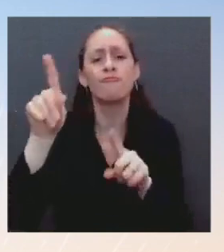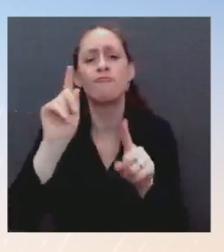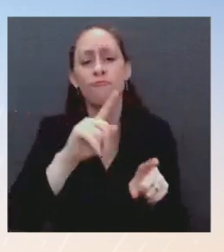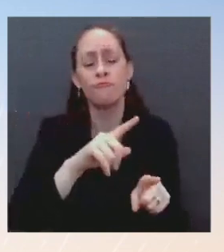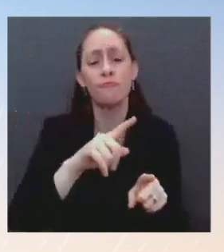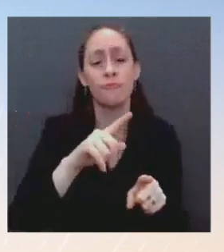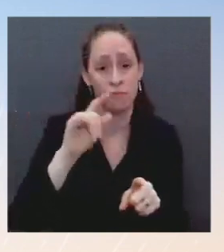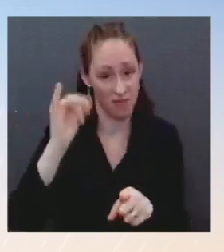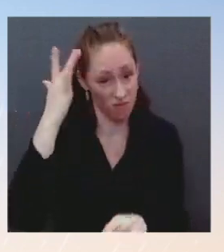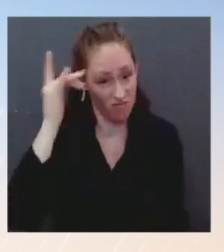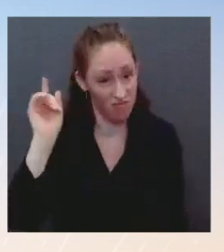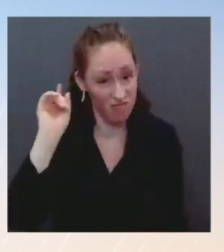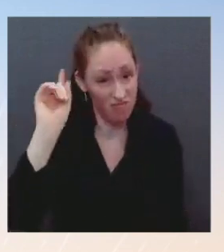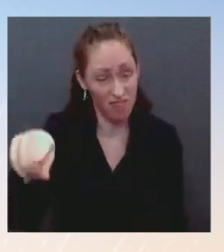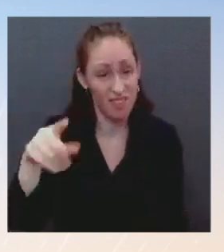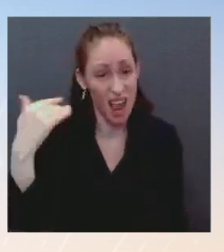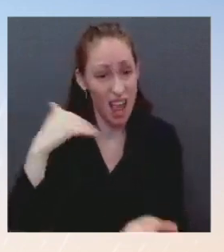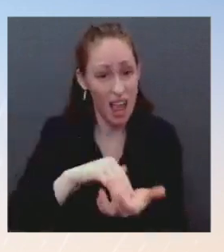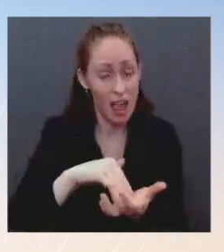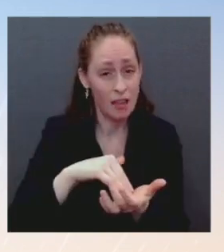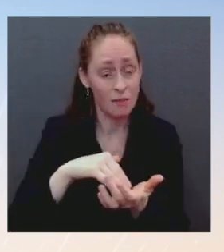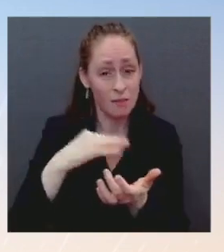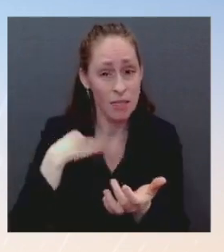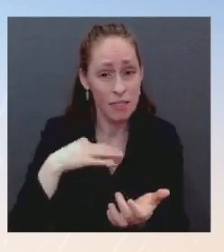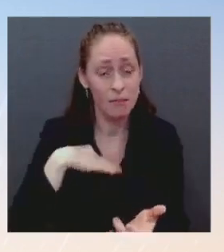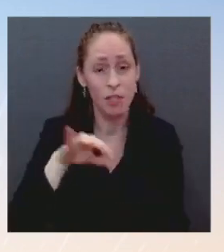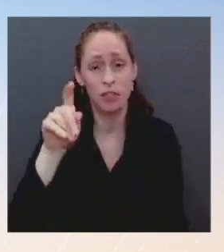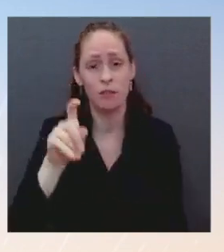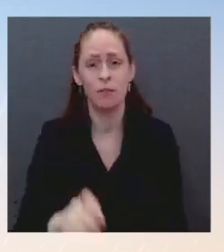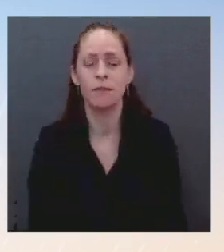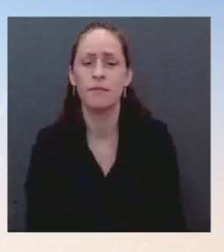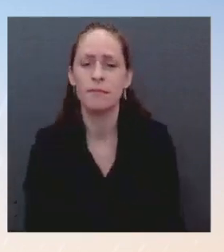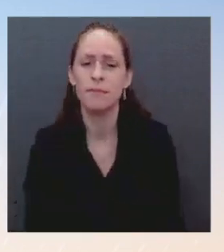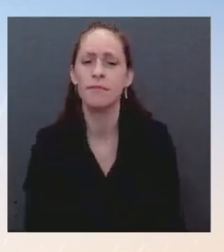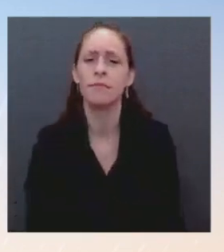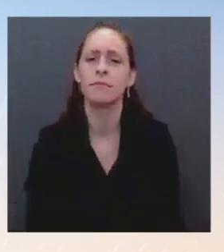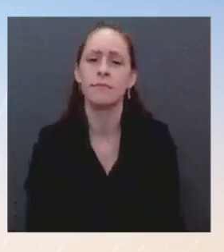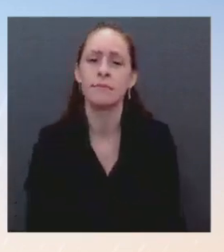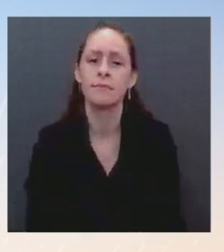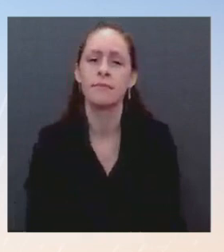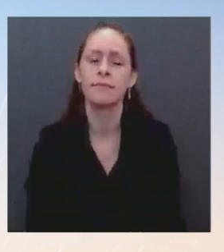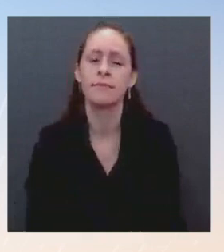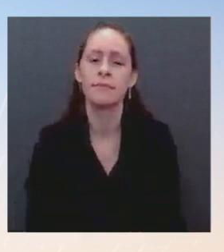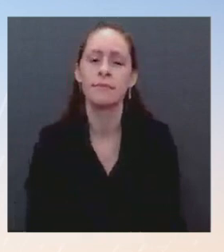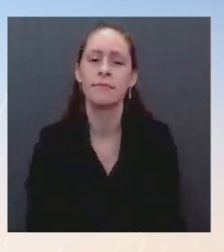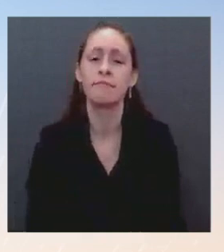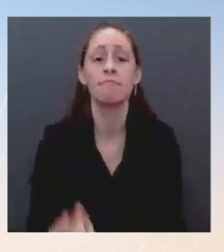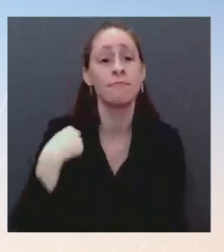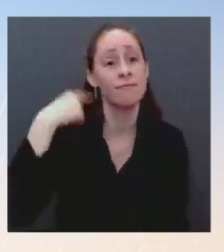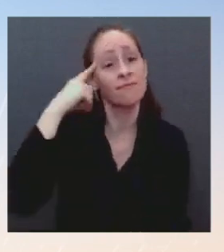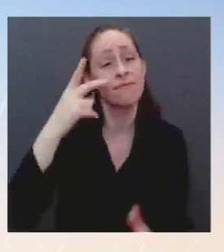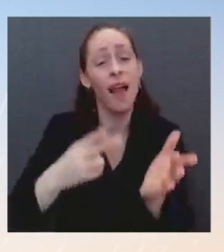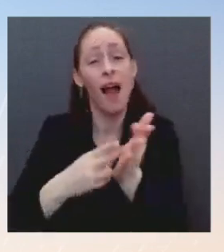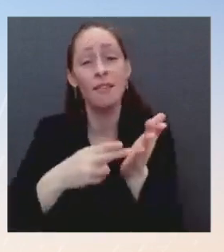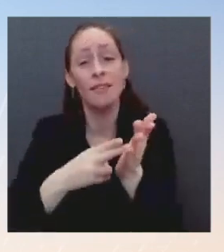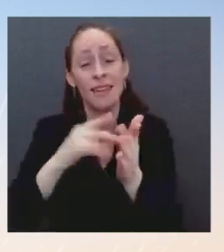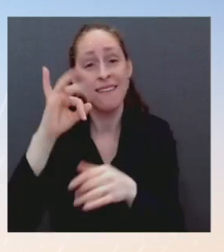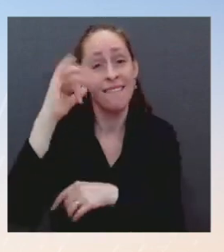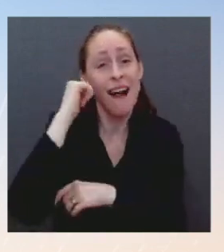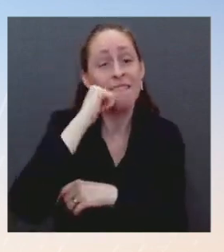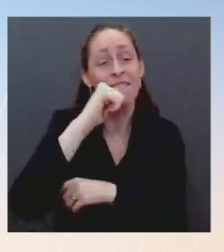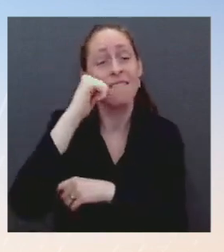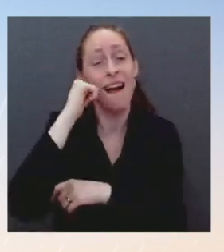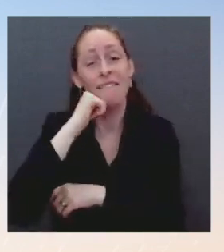I think if the President could spend every day out on the road, he might do that. There are, of course, a lot of responsibilities as President that don't make that possible.